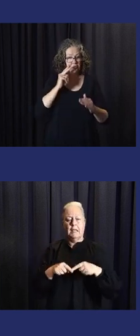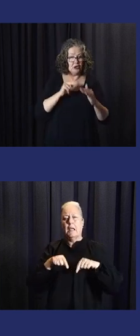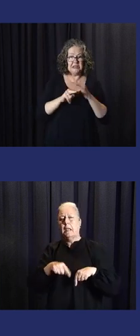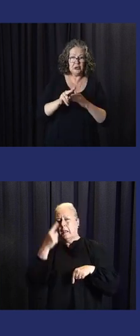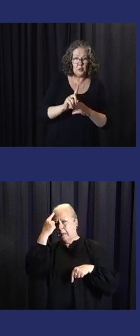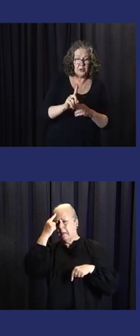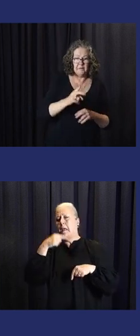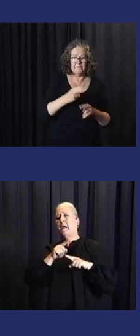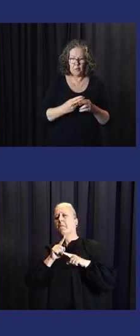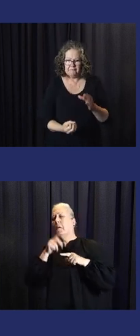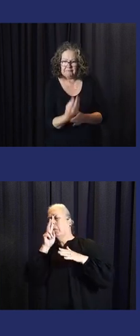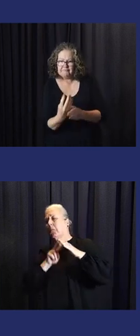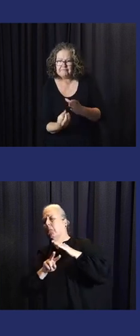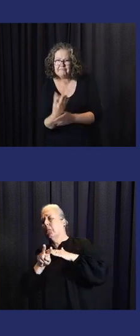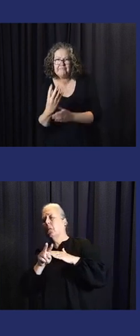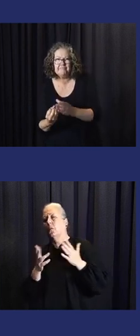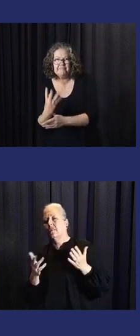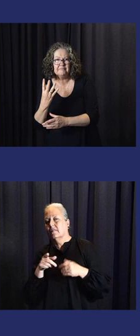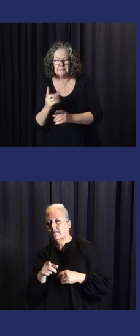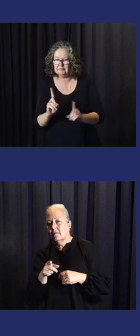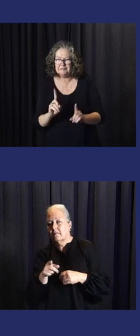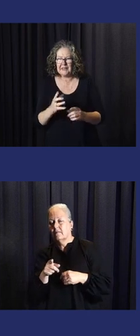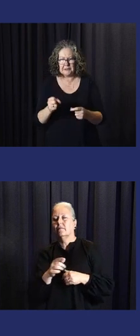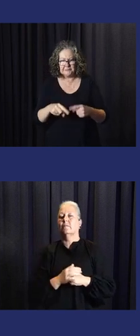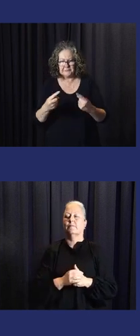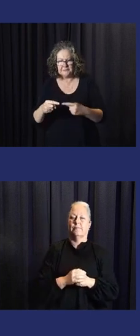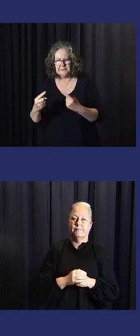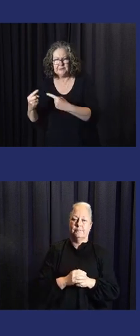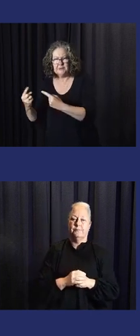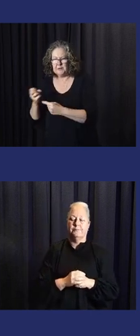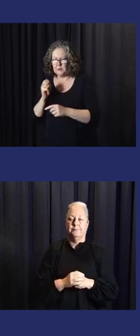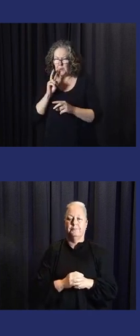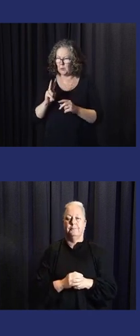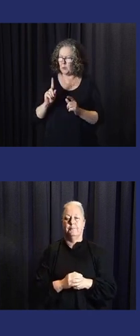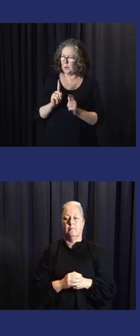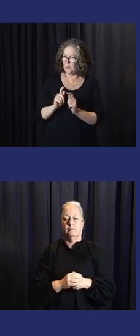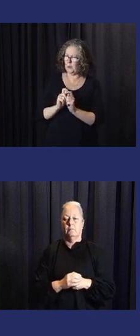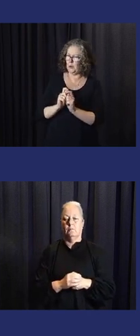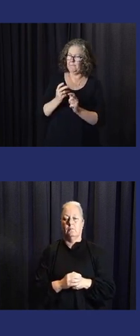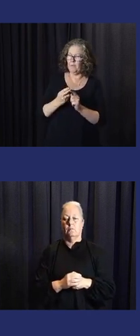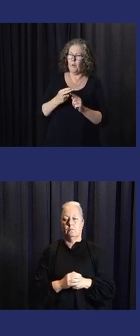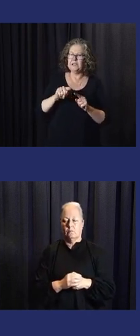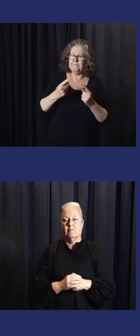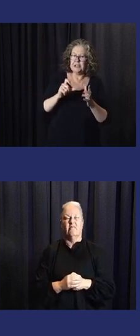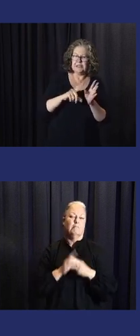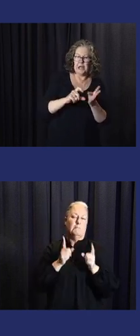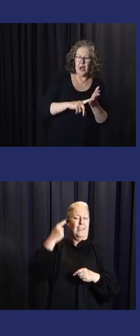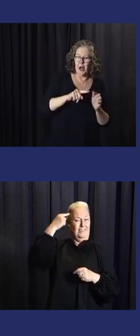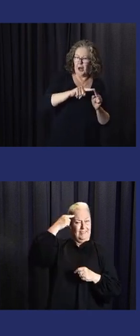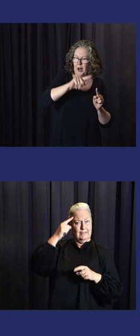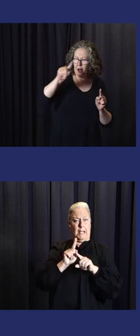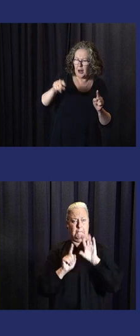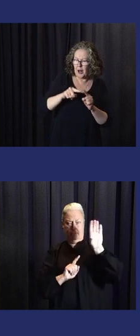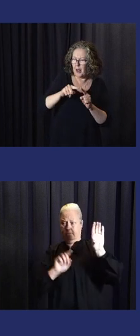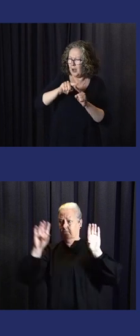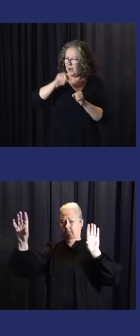spoke about across all timescales. What's the seasonal prediction going to be for our crop producing centers or whatever the